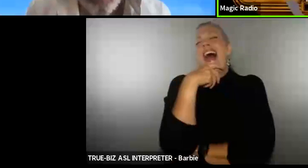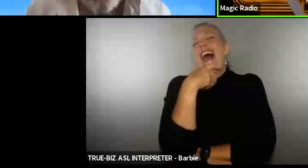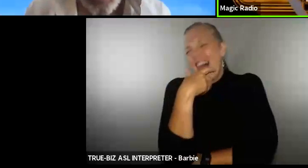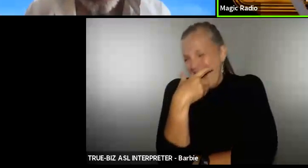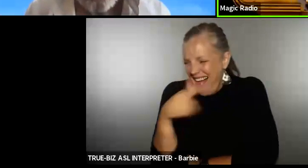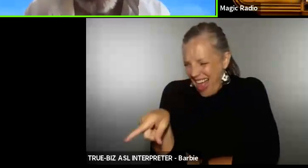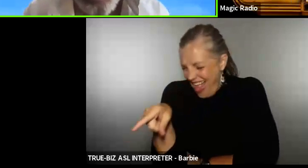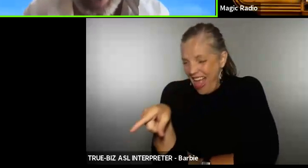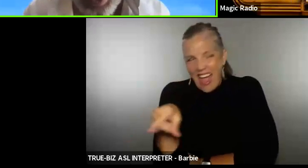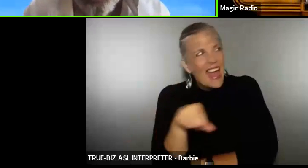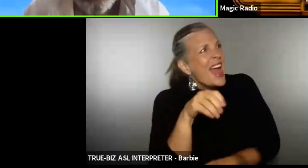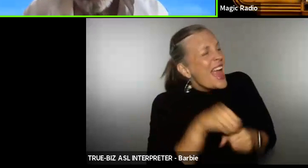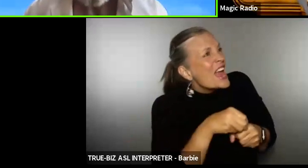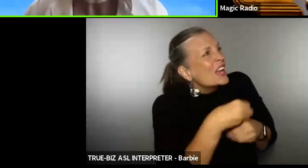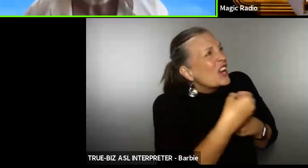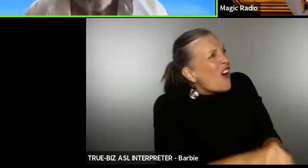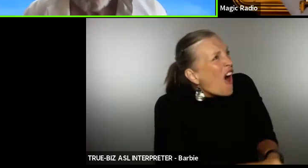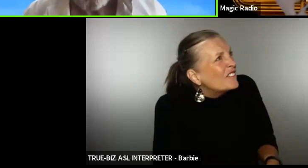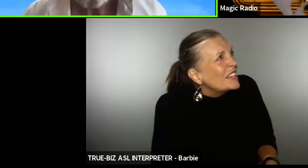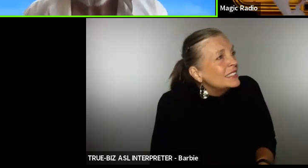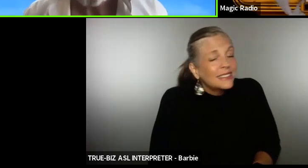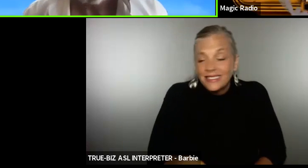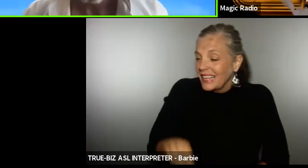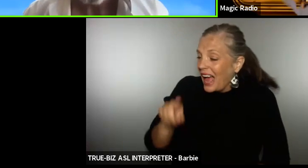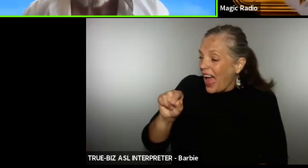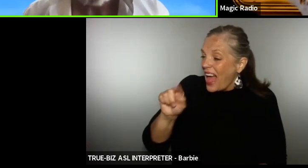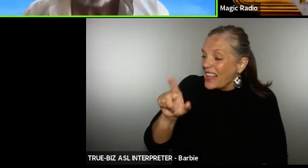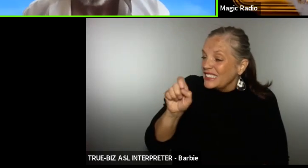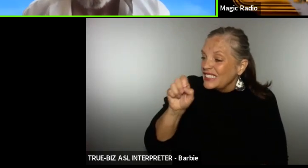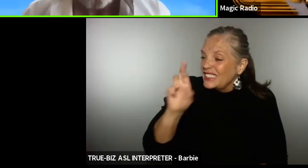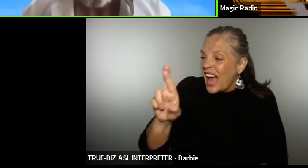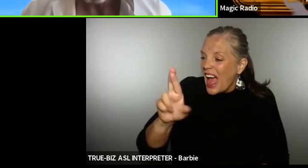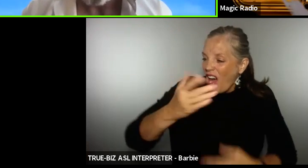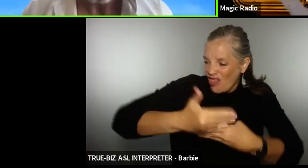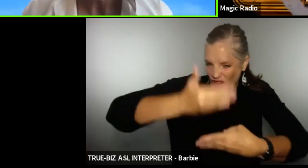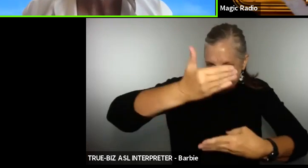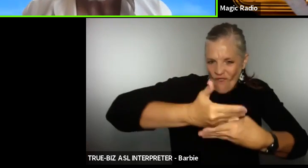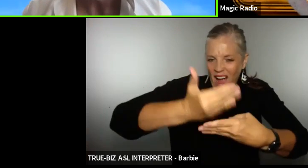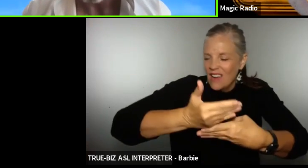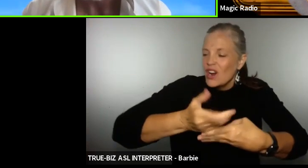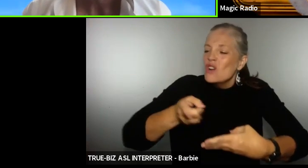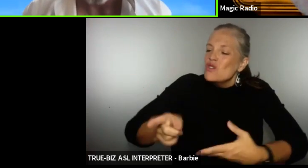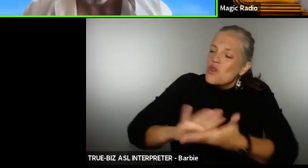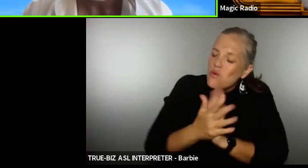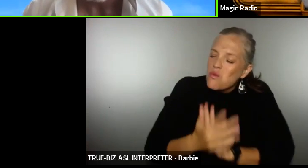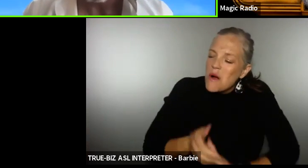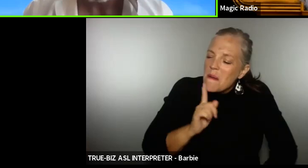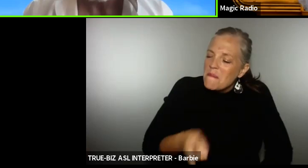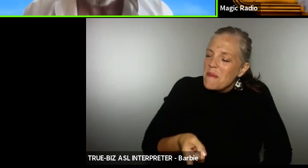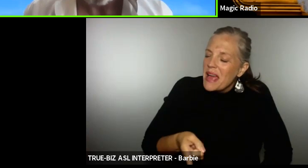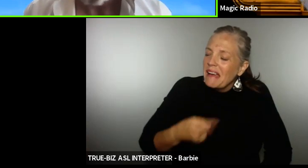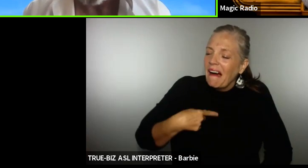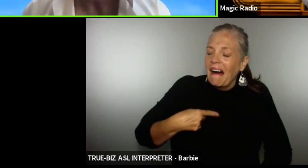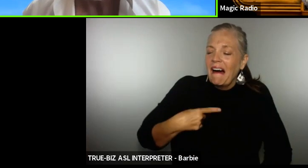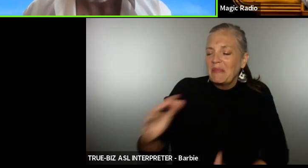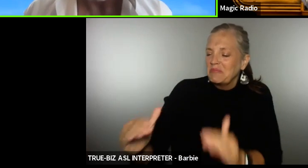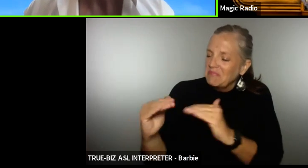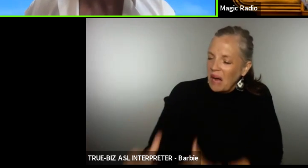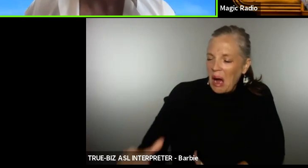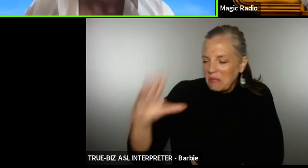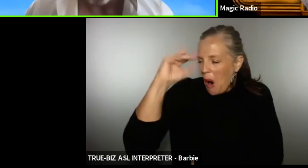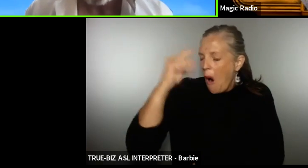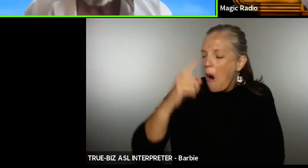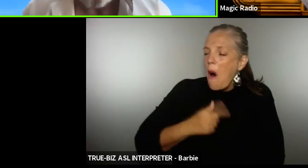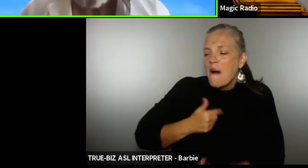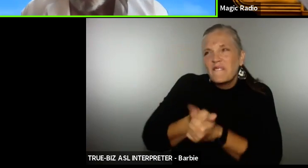in a teller's window you're going to learn to become a whipping boy no more sleeping outside for you no more wearing whatever